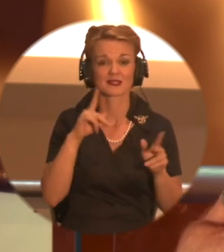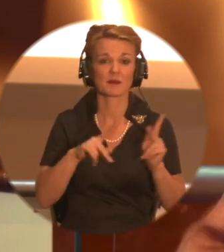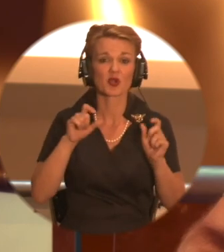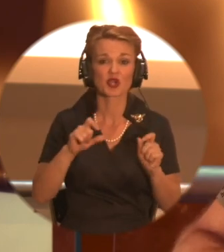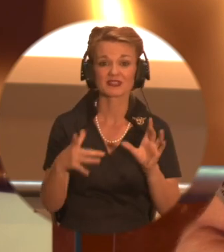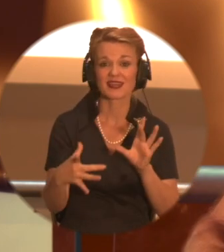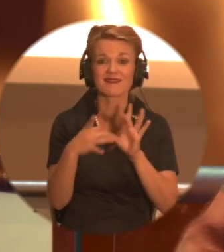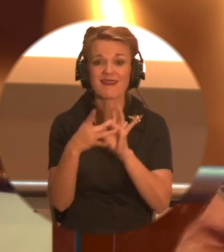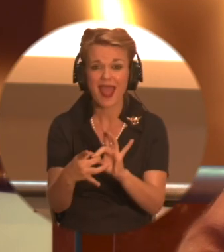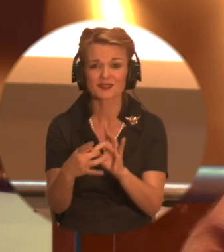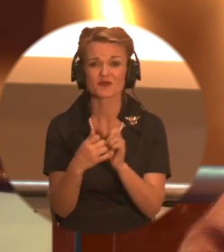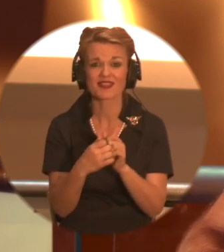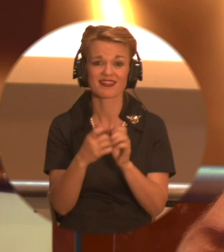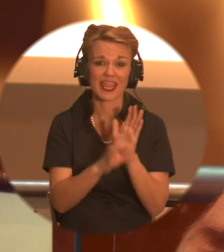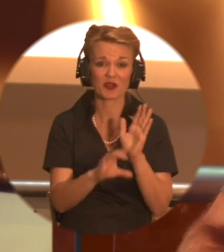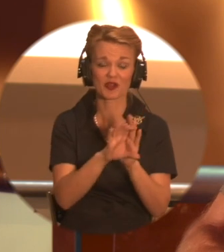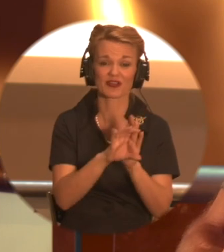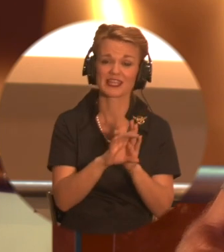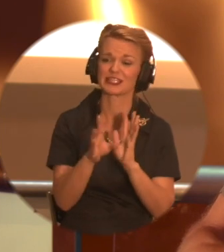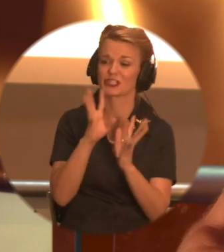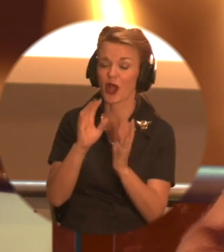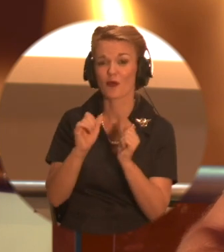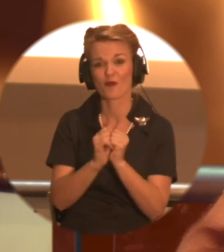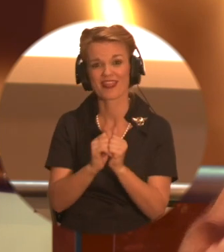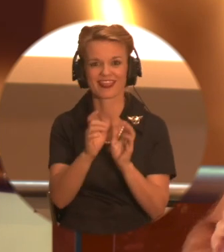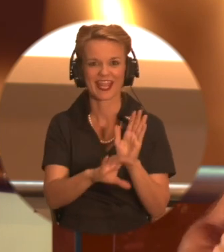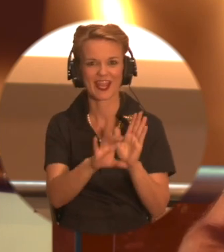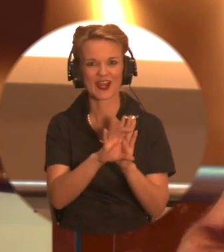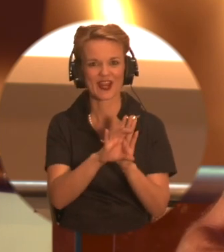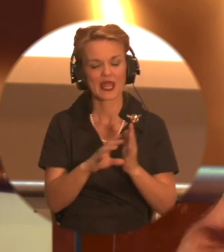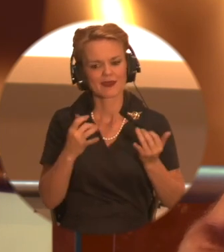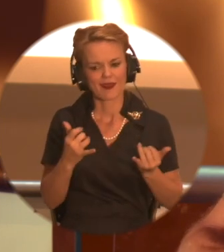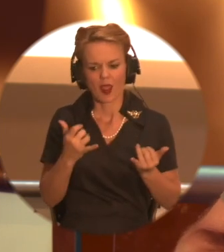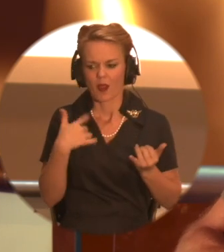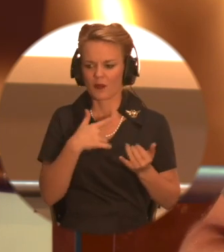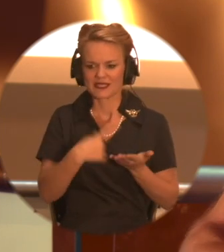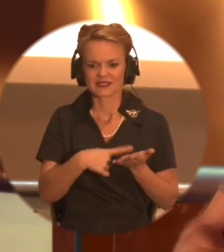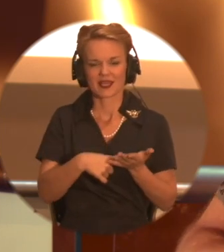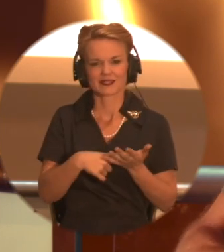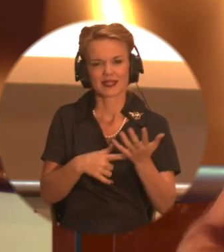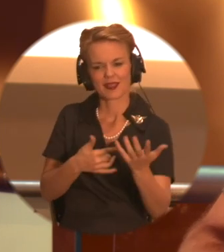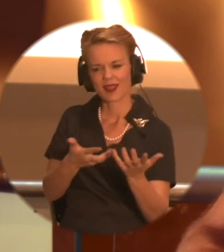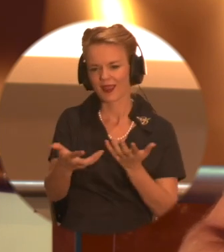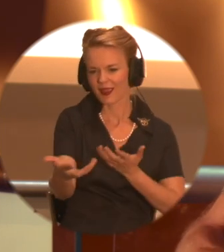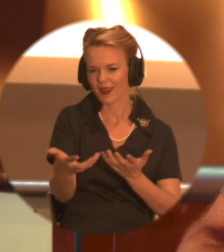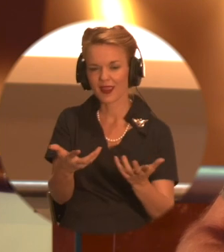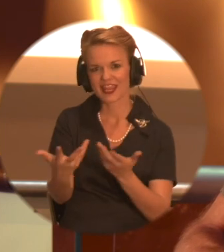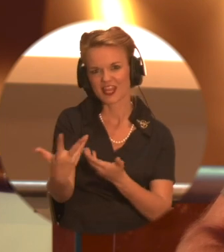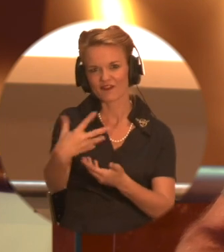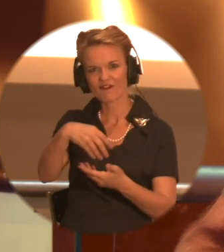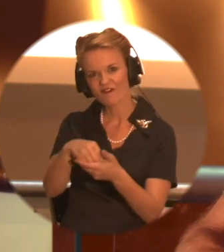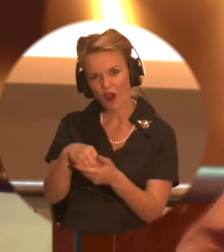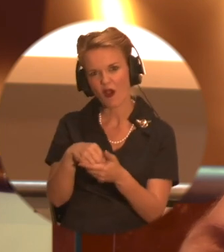with that character. Yeah. I still believe that when people talk about interactive media, there is nothing more interactive than a face